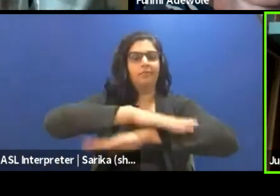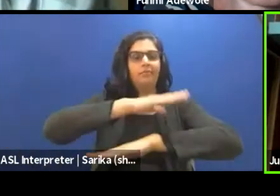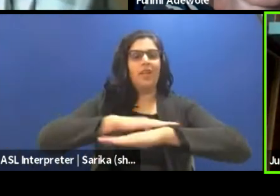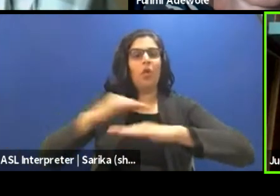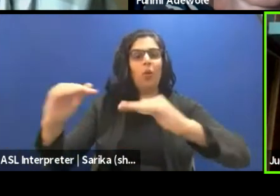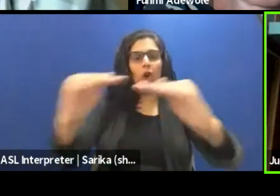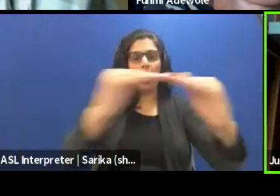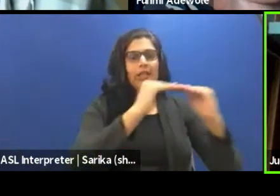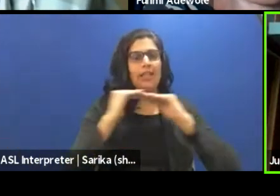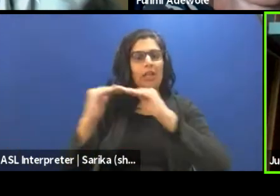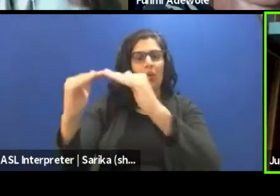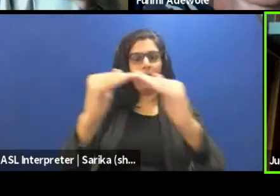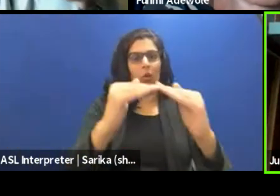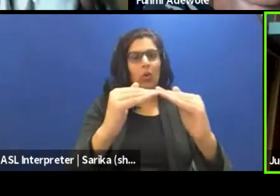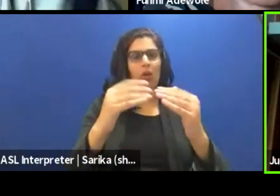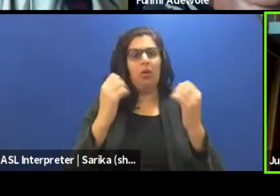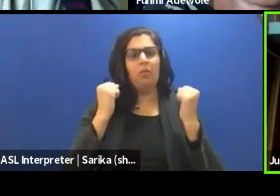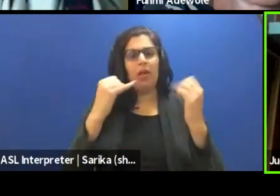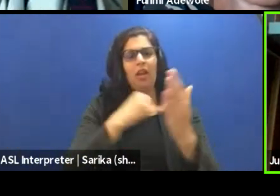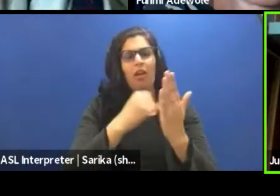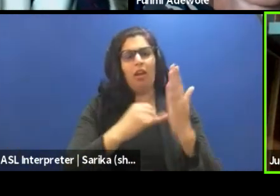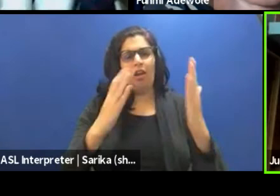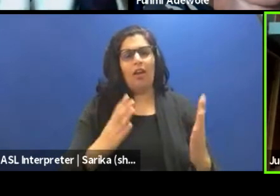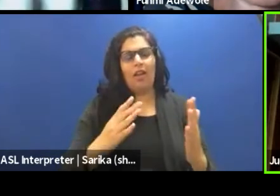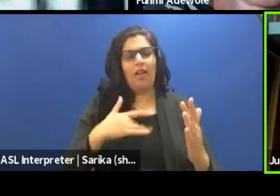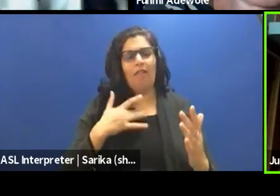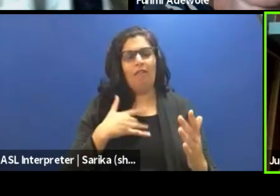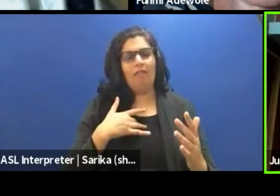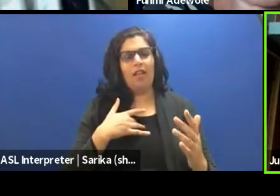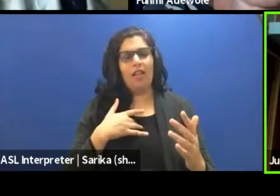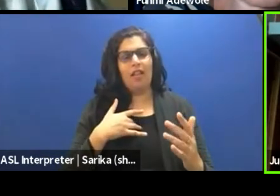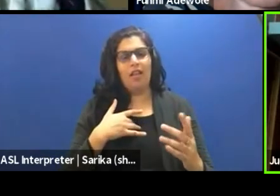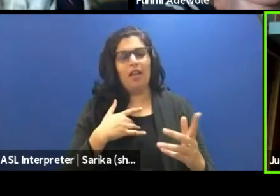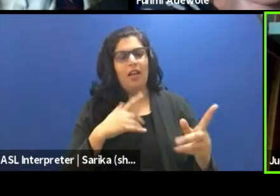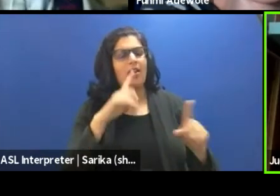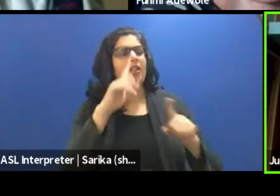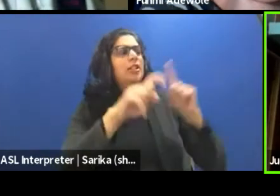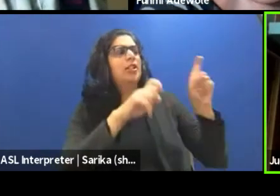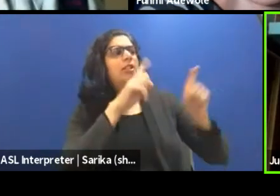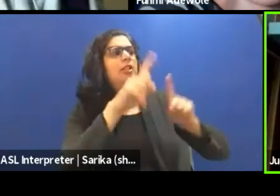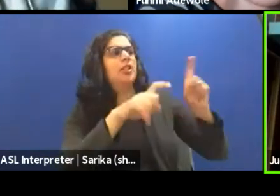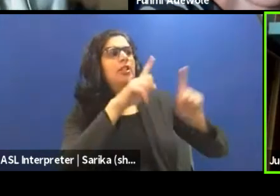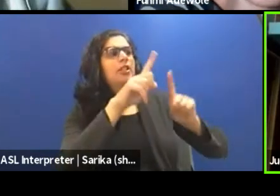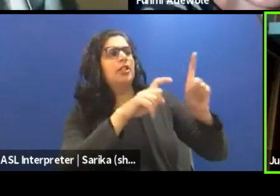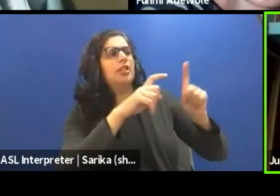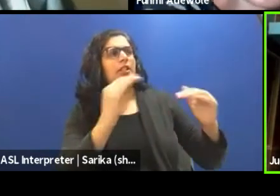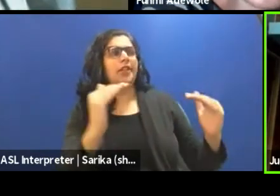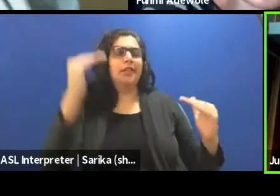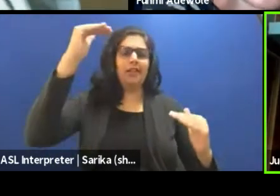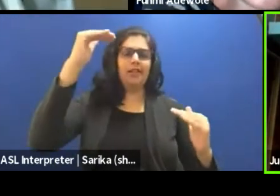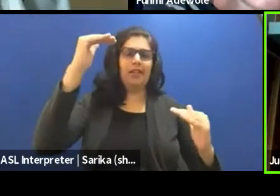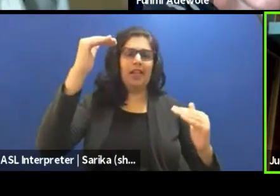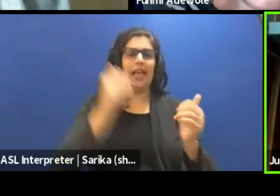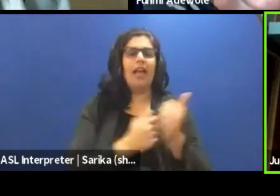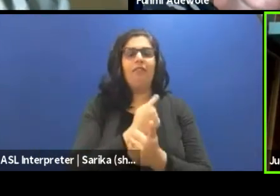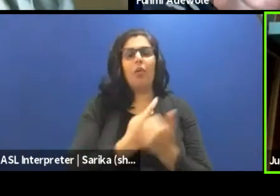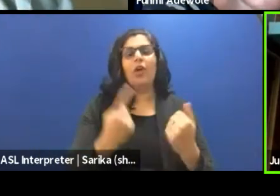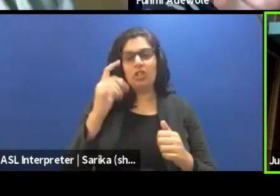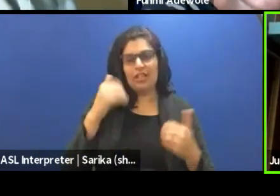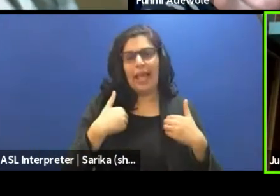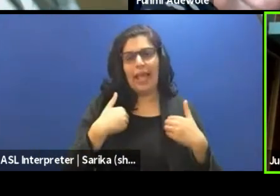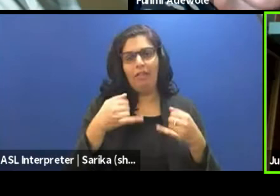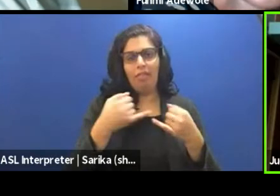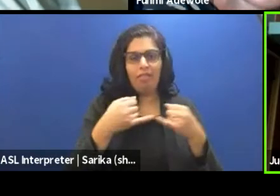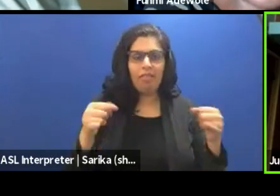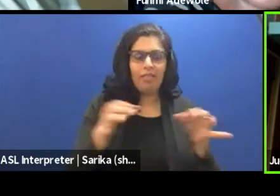you know, there's a lot of artists who work with me there. They feel insulted. What am I asking the drama of us? What am I asking? They feel that everybody should have lines, you know? And I